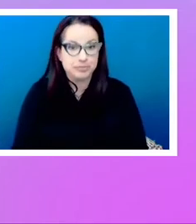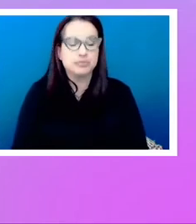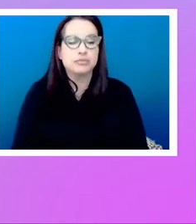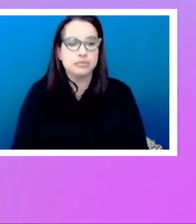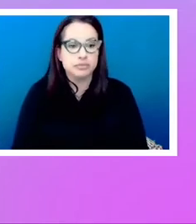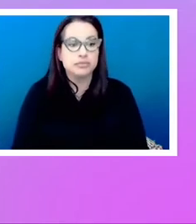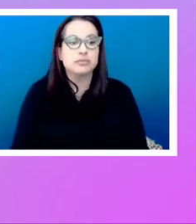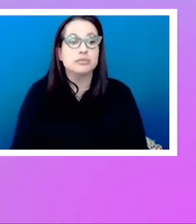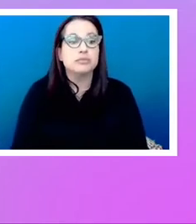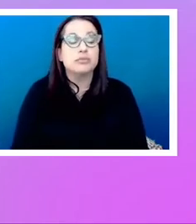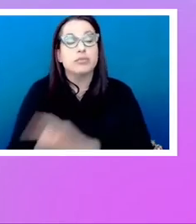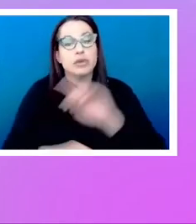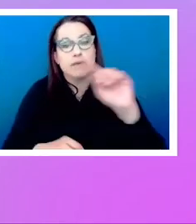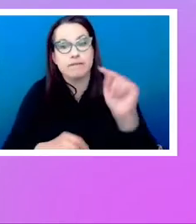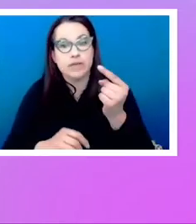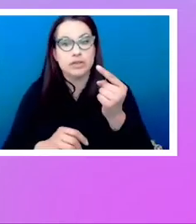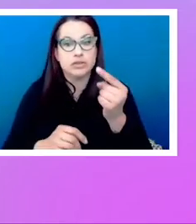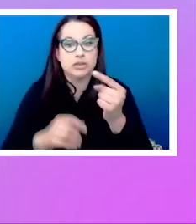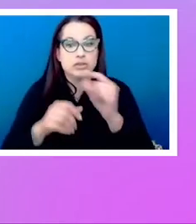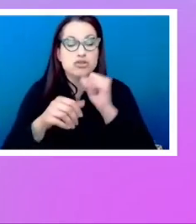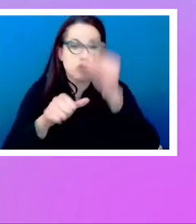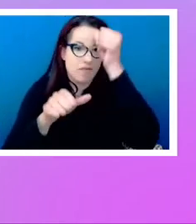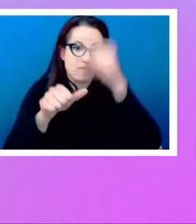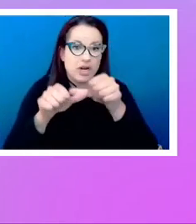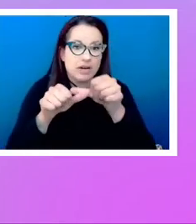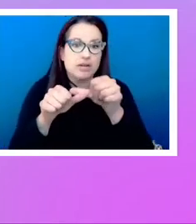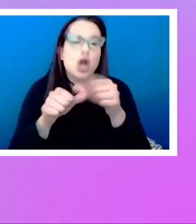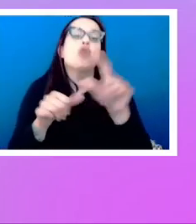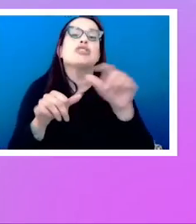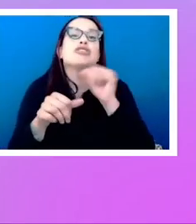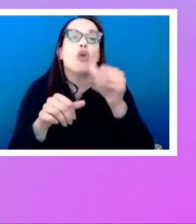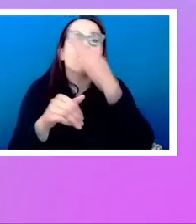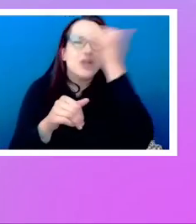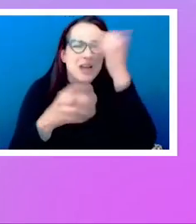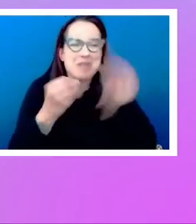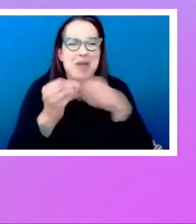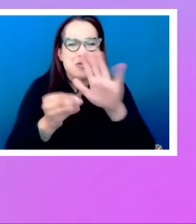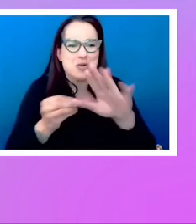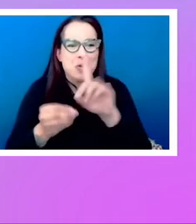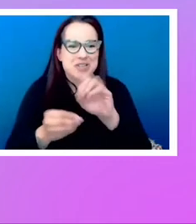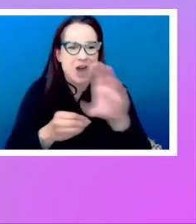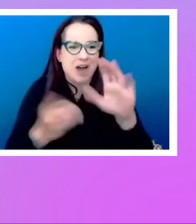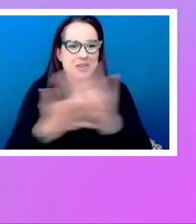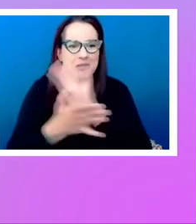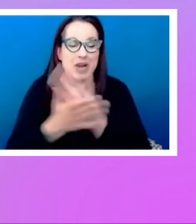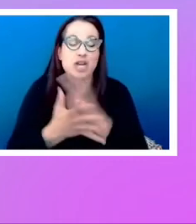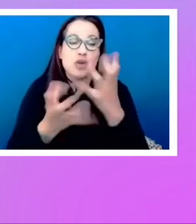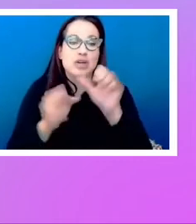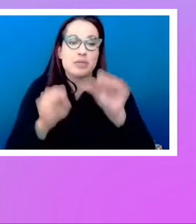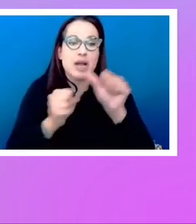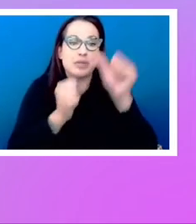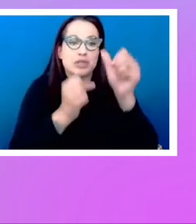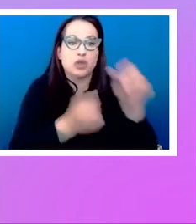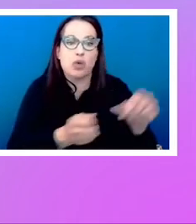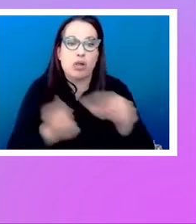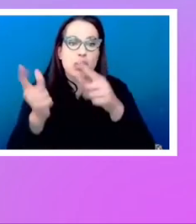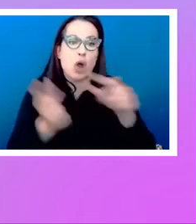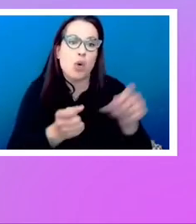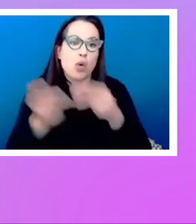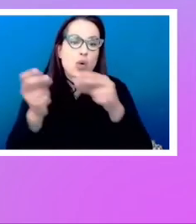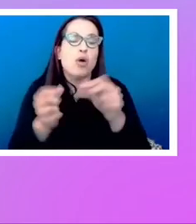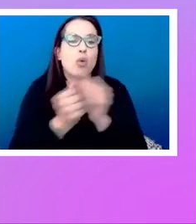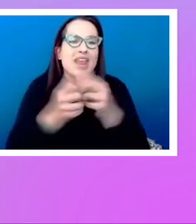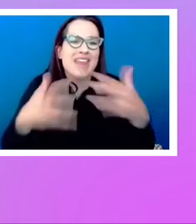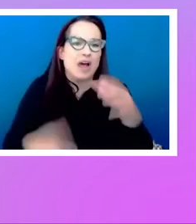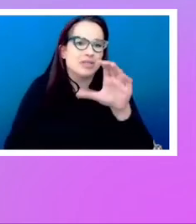So the first thing is don't forget about your document. You want to be able to load your document without CSS and it all